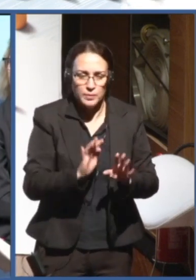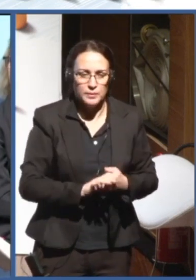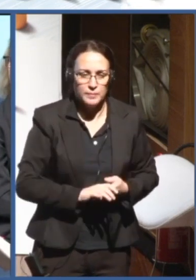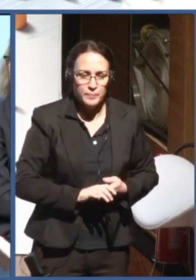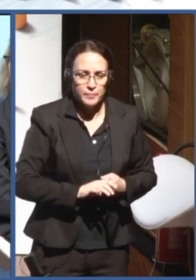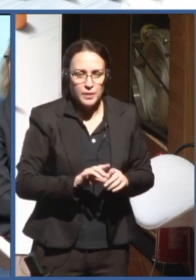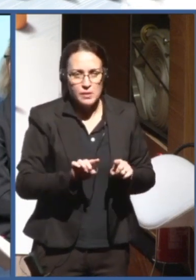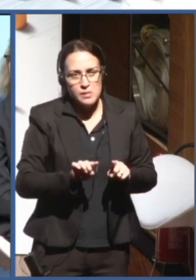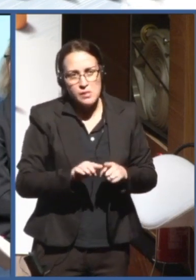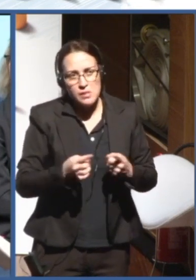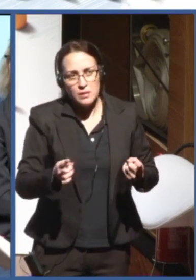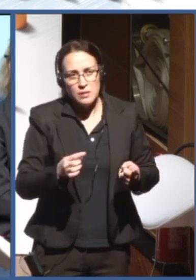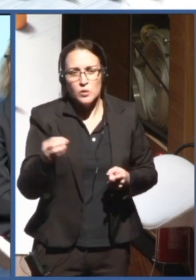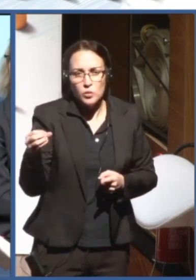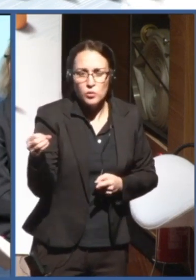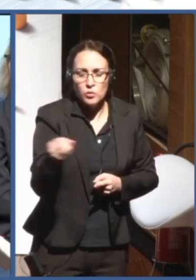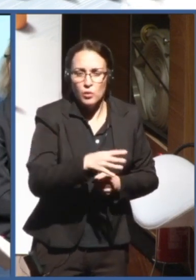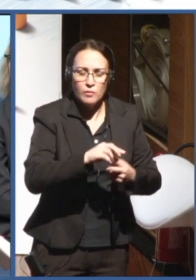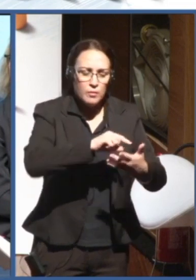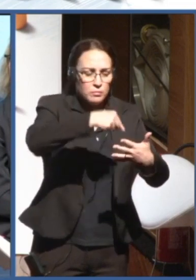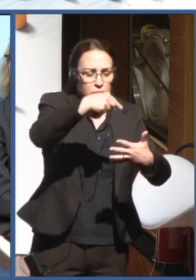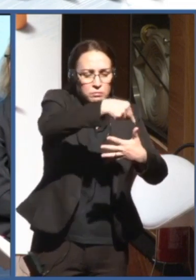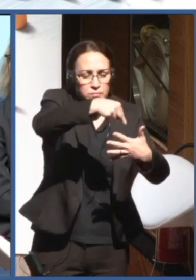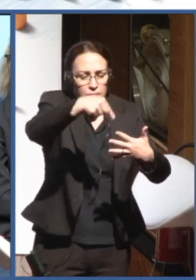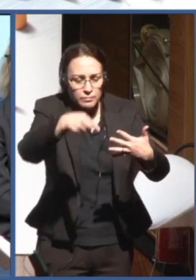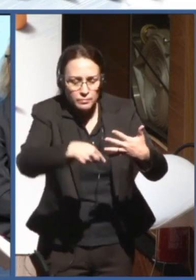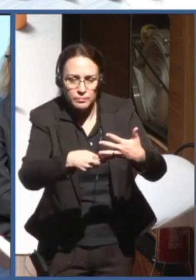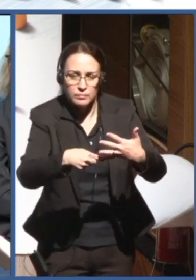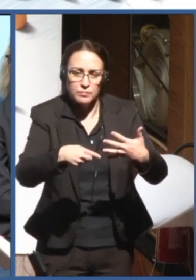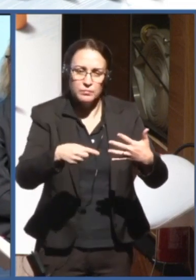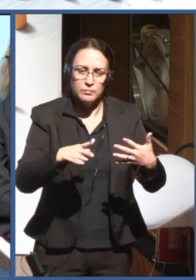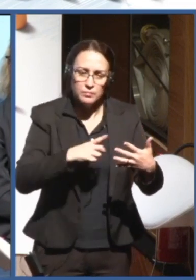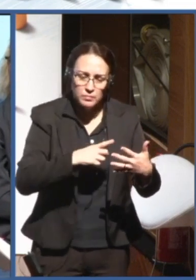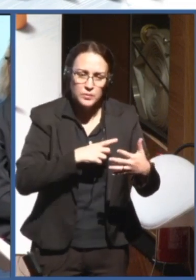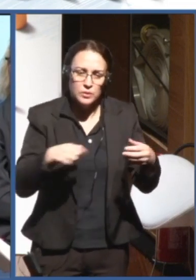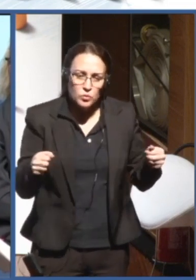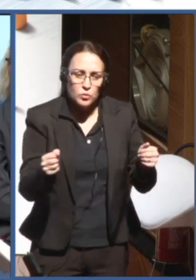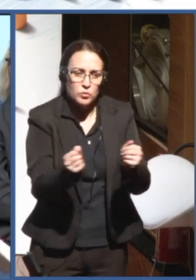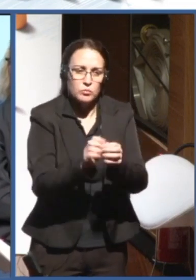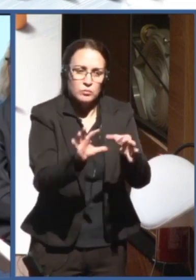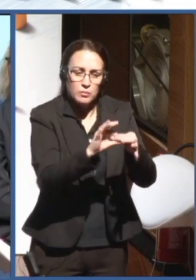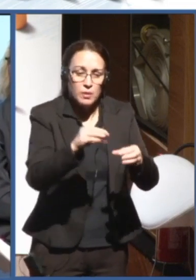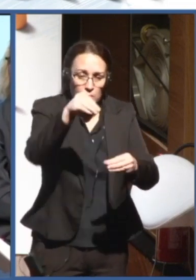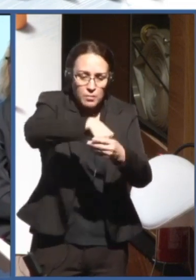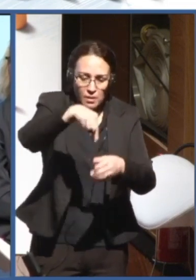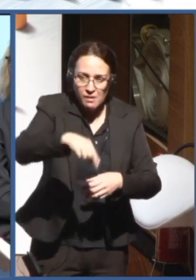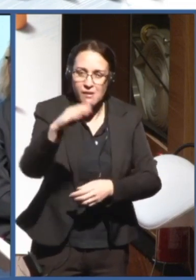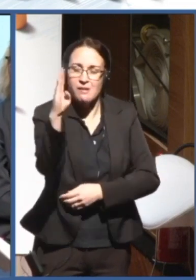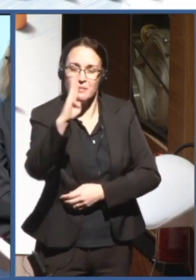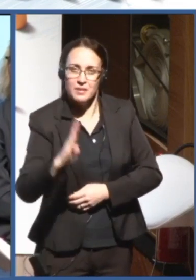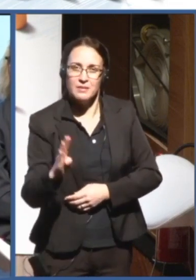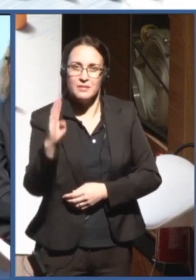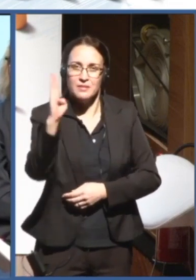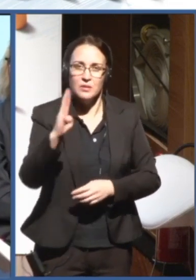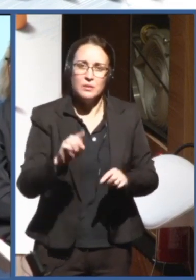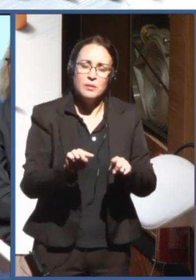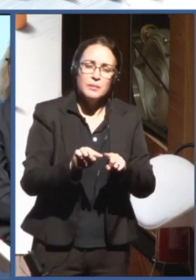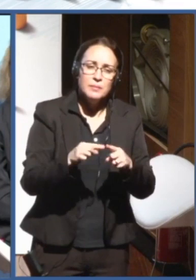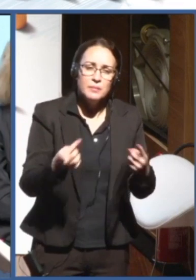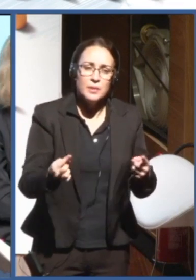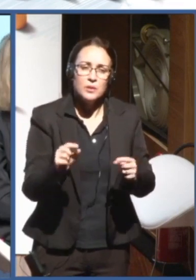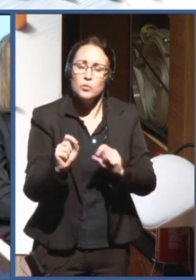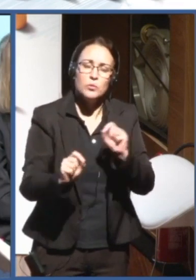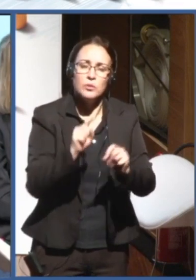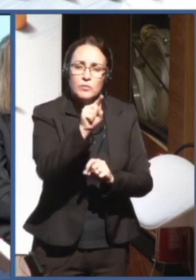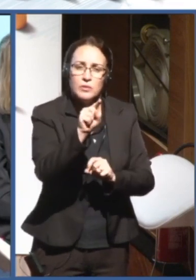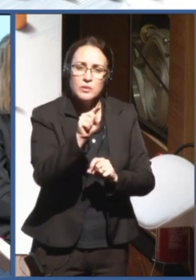other Category Center, including CITIC-BR here in Brazil. So how you can tell us how you will work with the